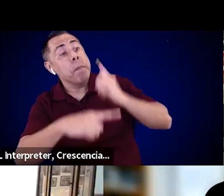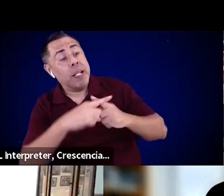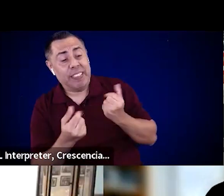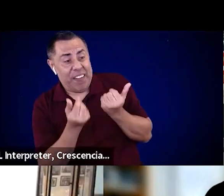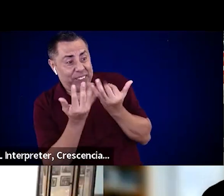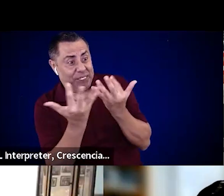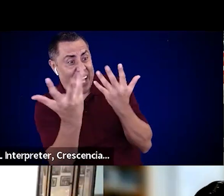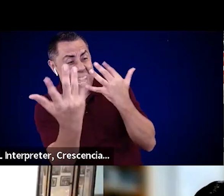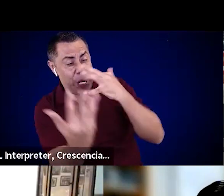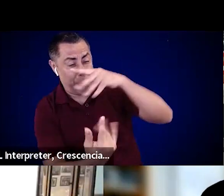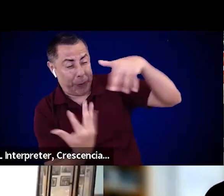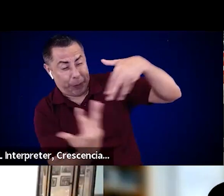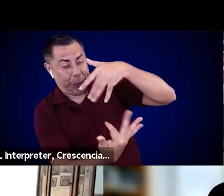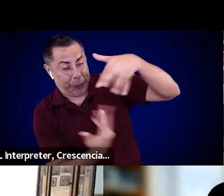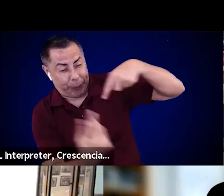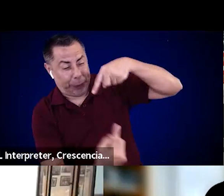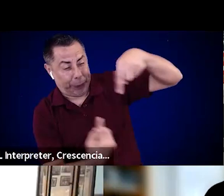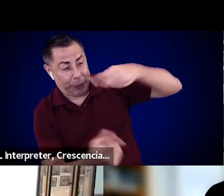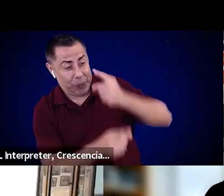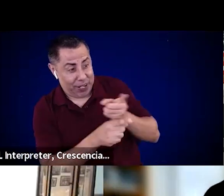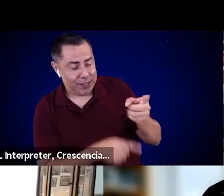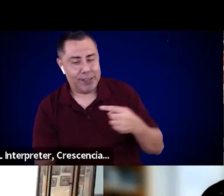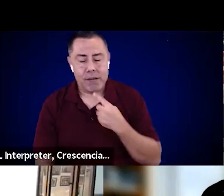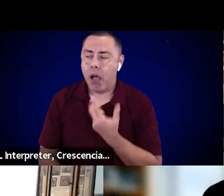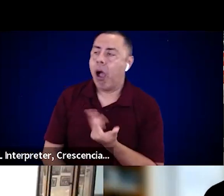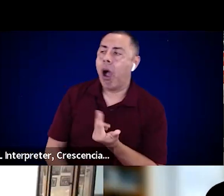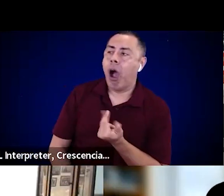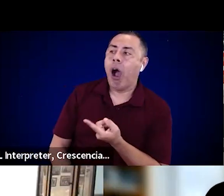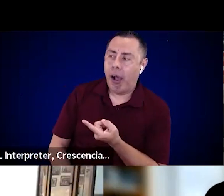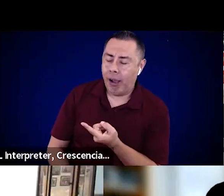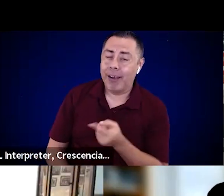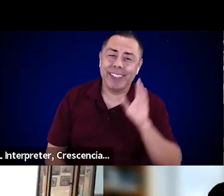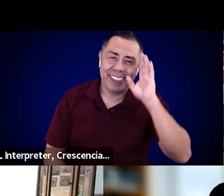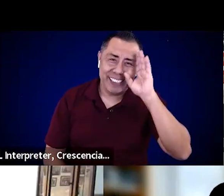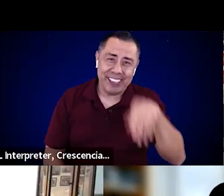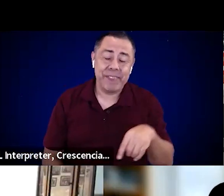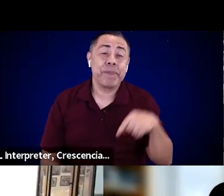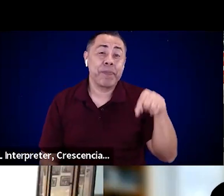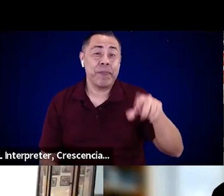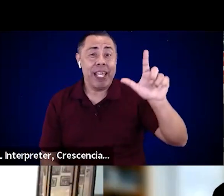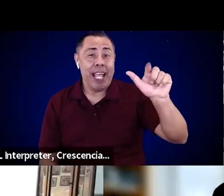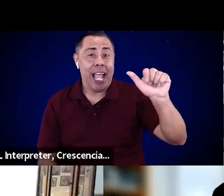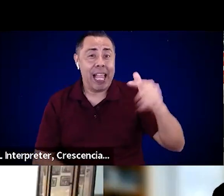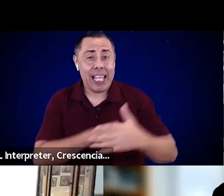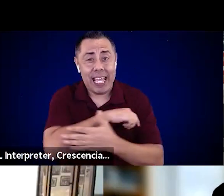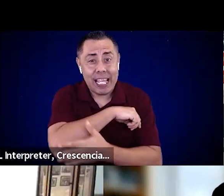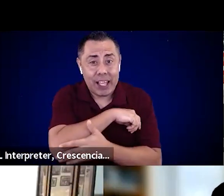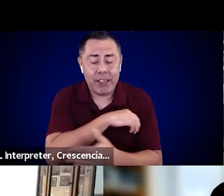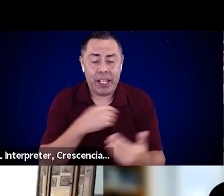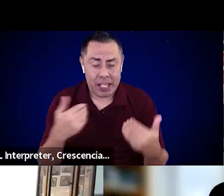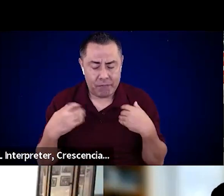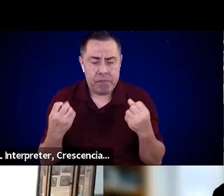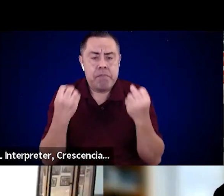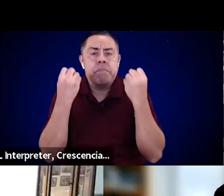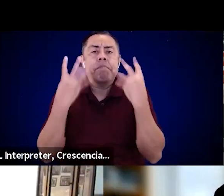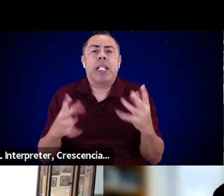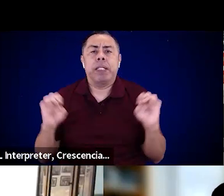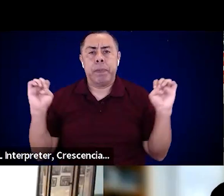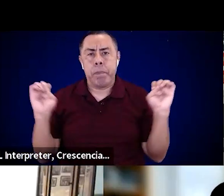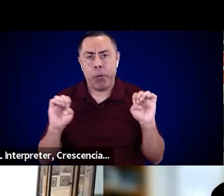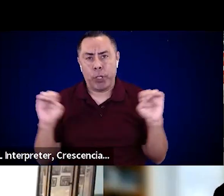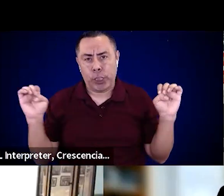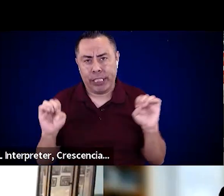So, you know, we have a lot of emergencies everywhere, right? In LA County, we are under an extended heat